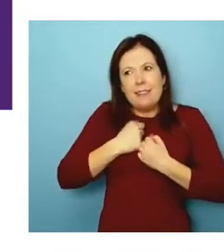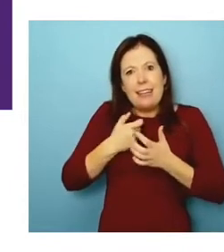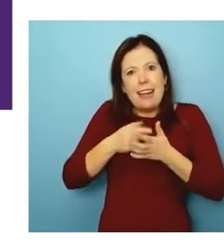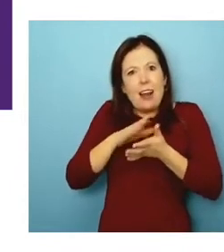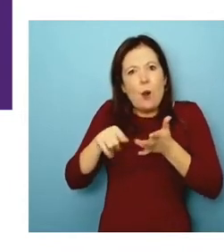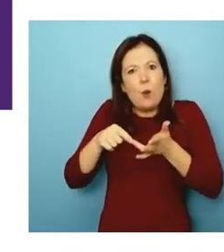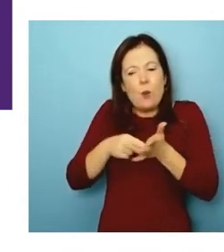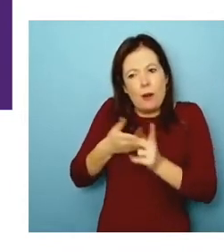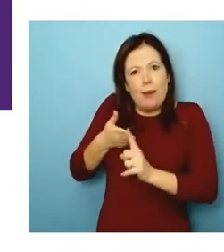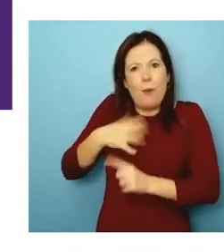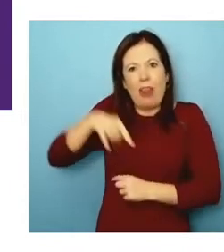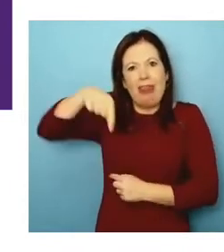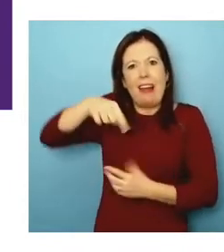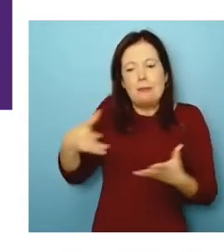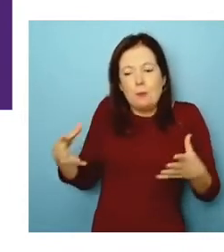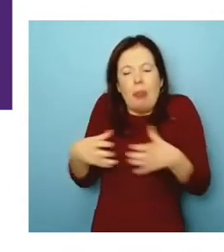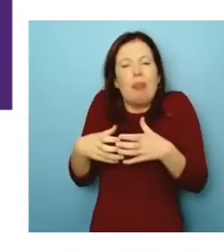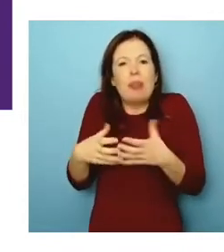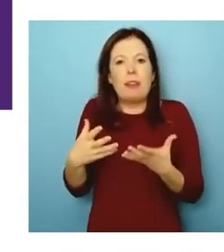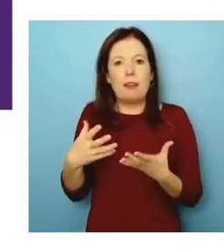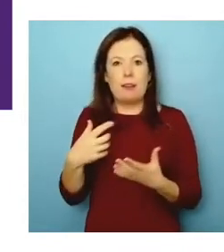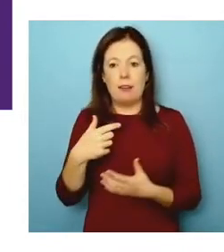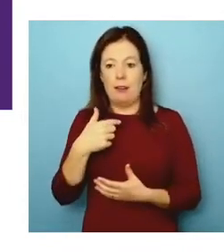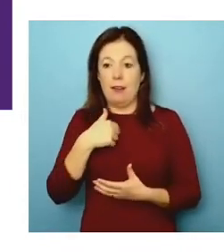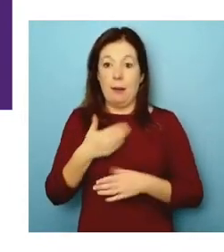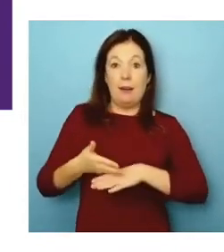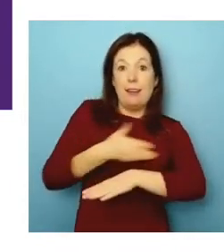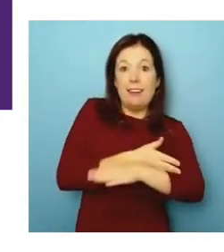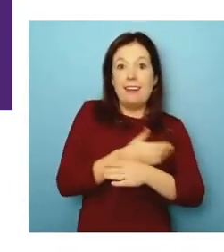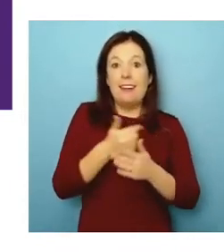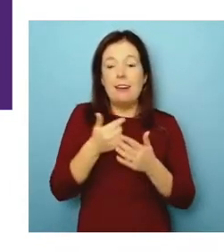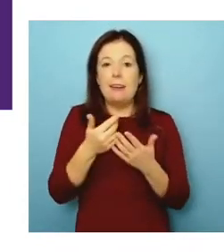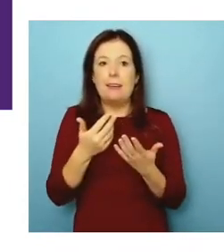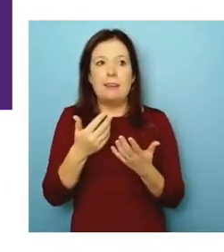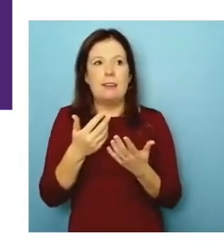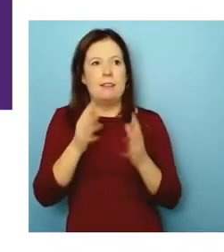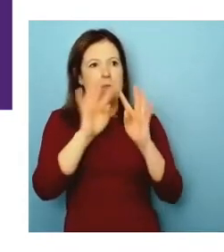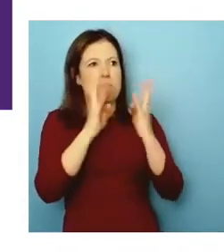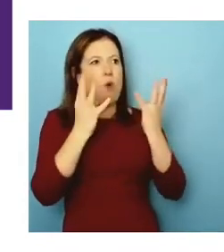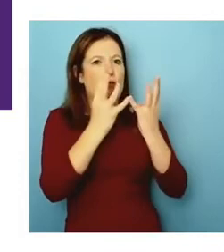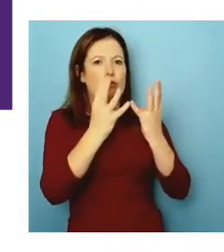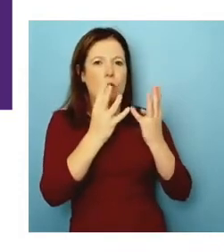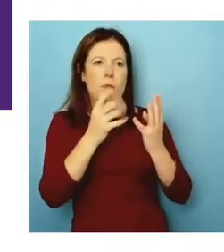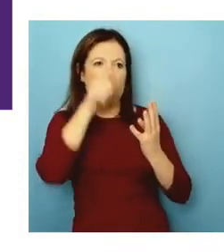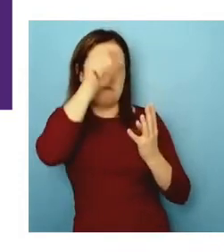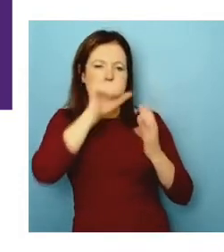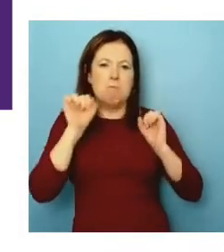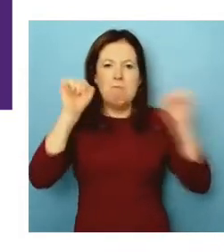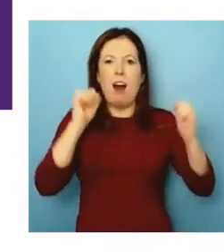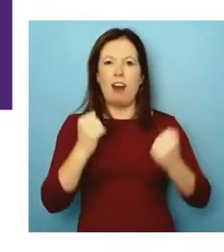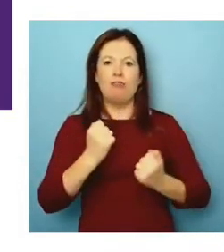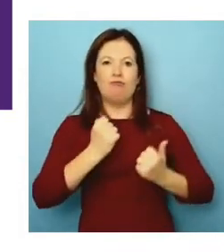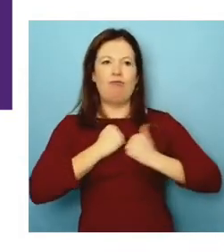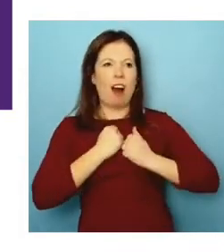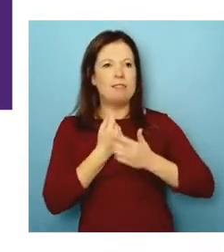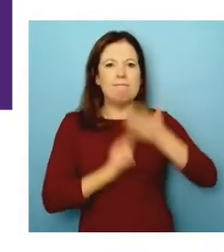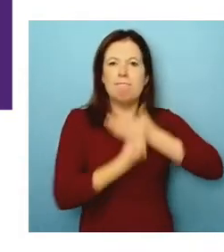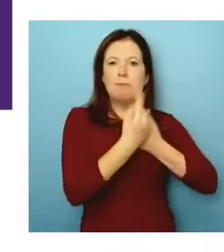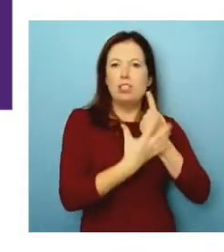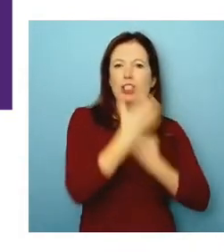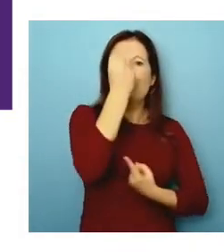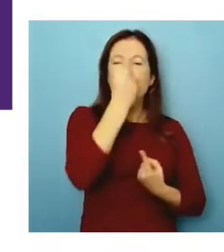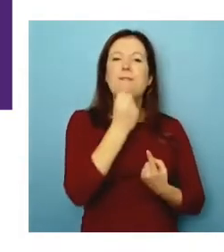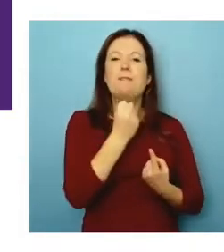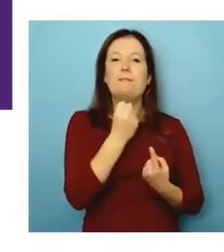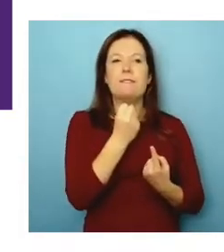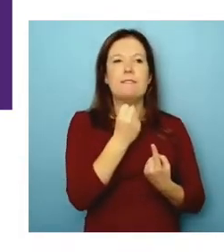started the company, we put some expressions down we wanted. We took the guy standing in the boardroom with hands up saying, I got it right. You know, the personal victory and the, and, and